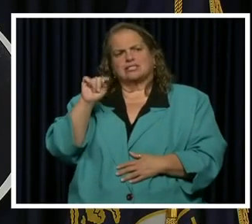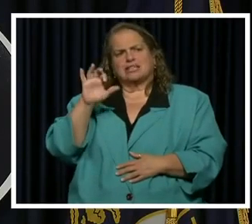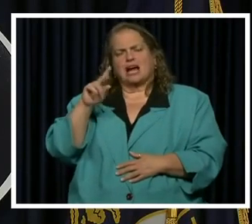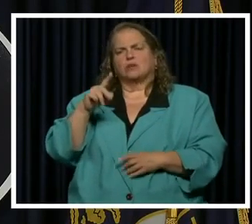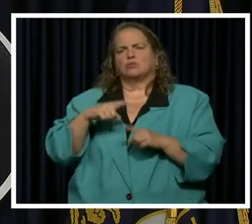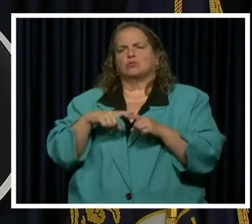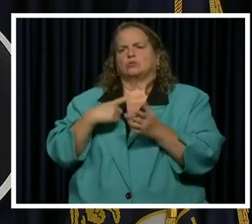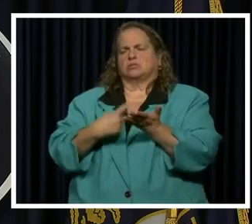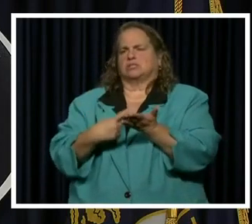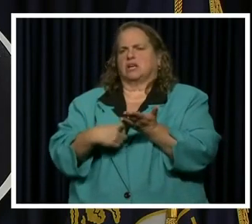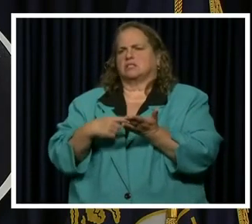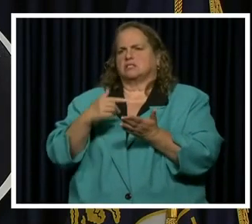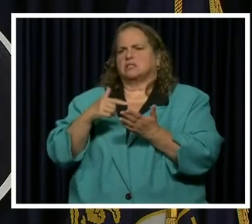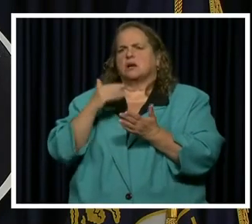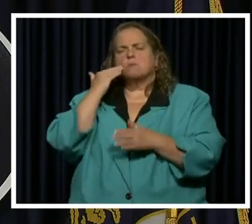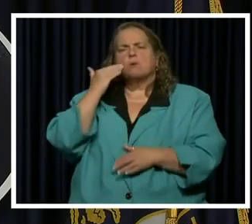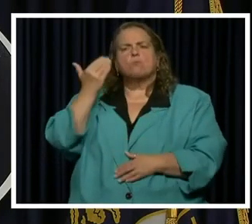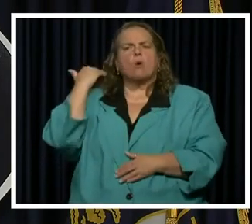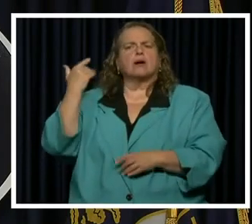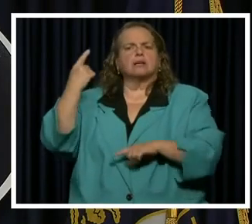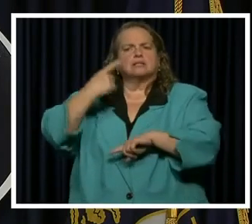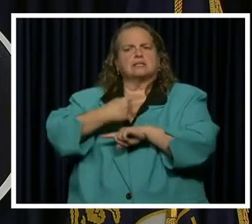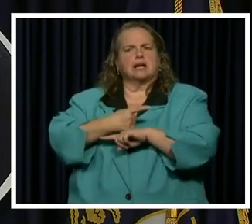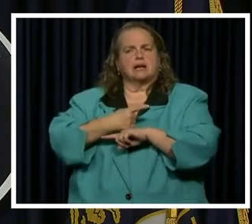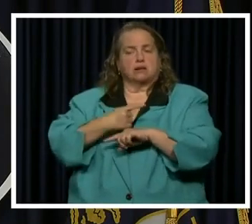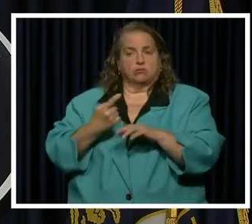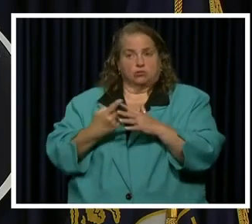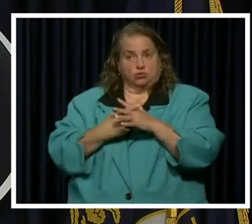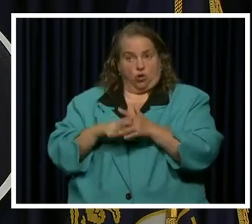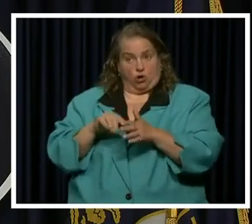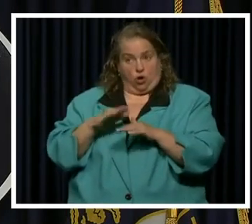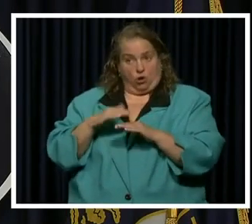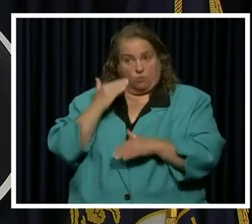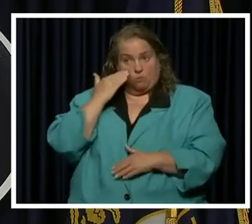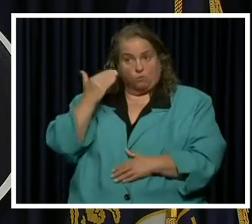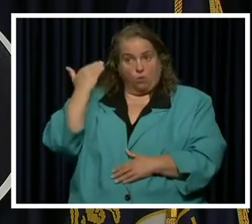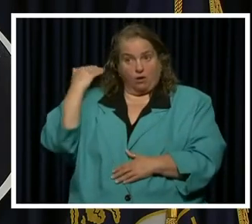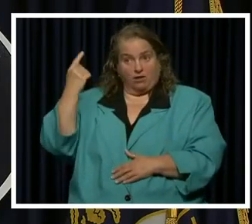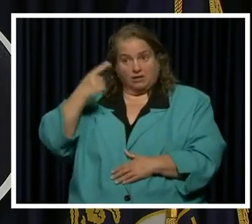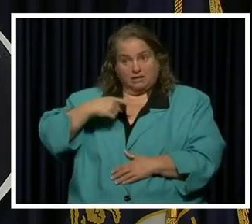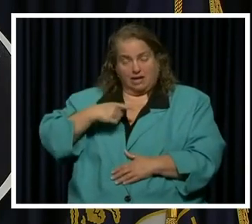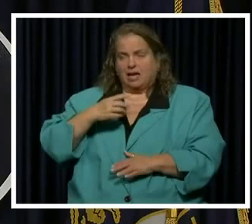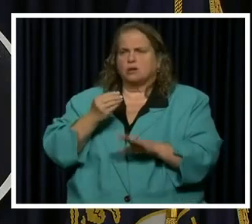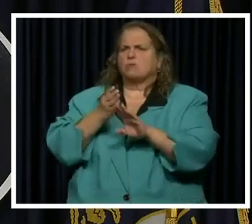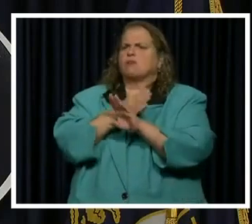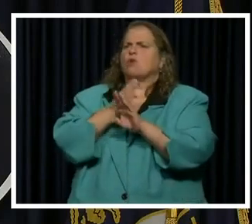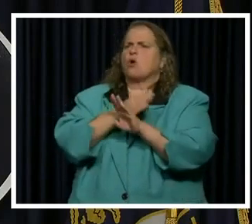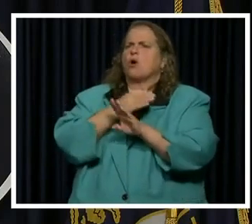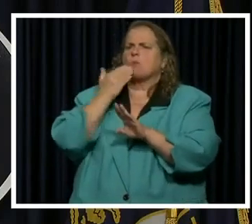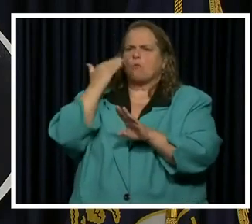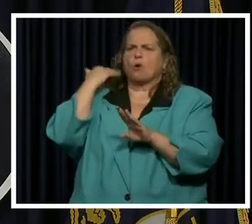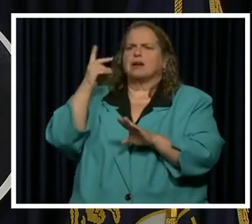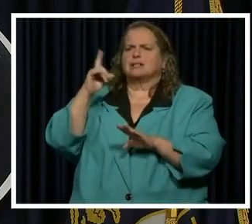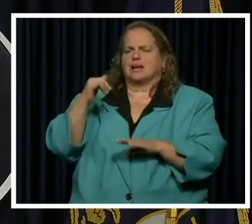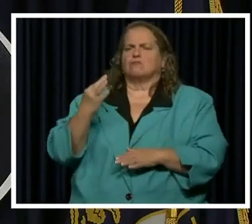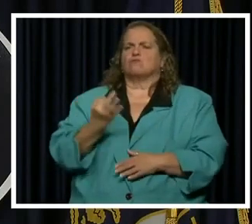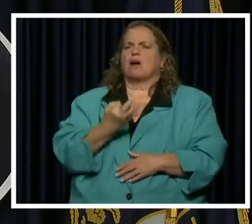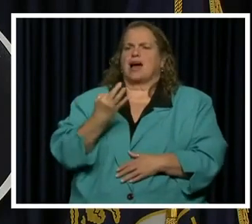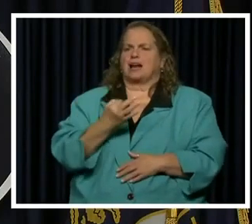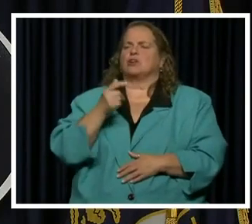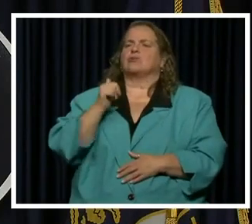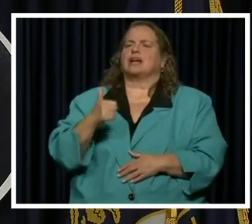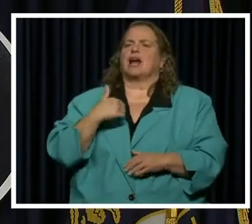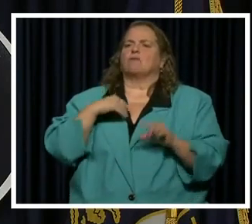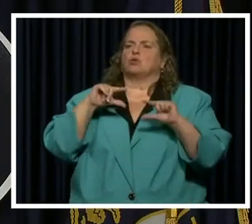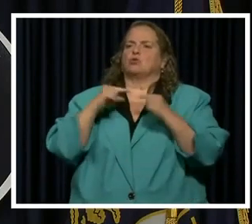about Memorial Day. Starting on Memorial Day, people before Memorial Day Friday are going to be able to have groups